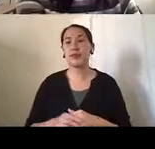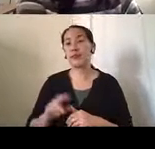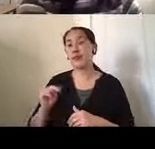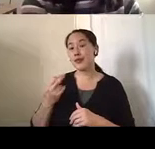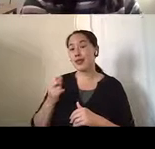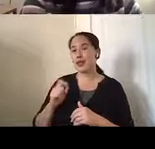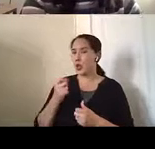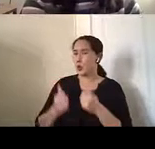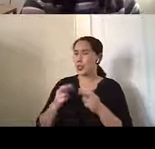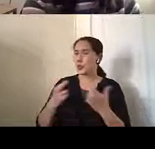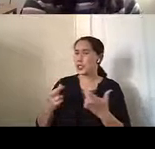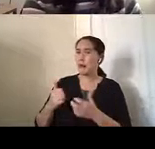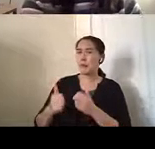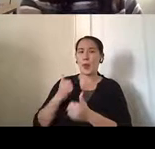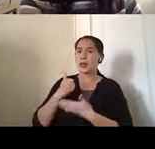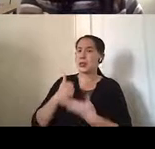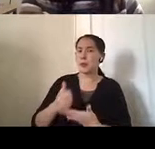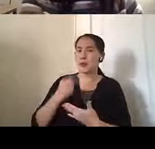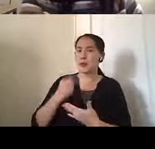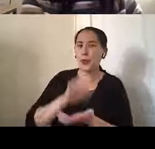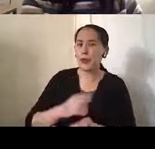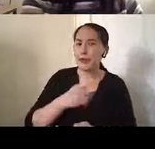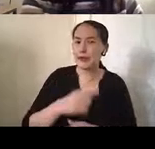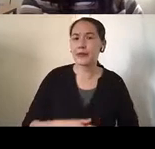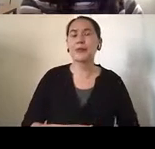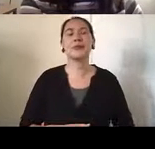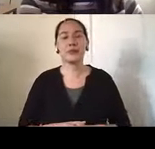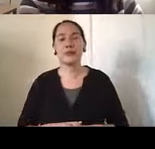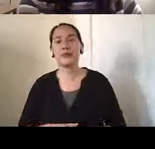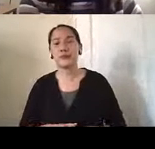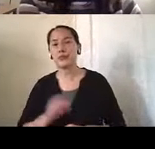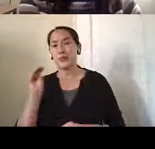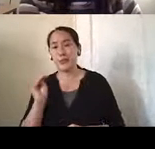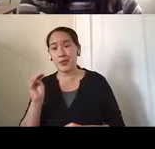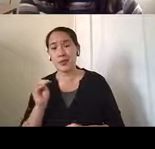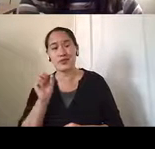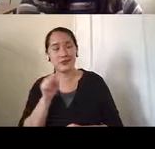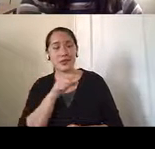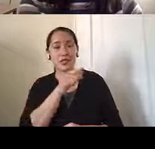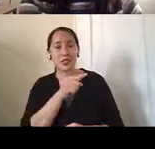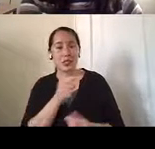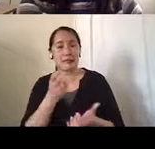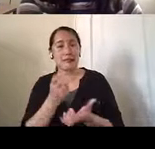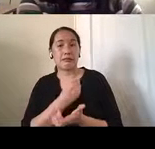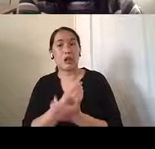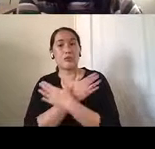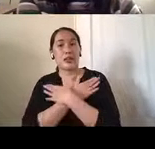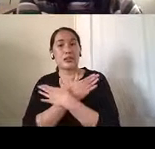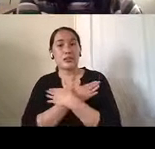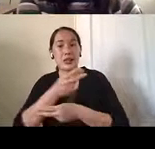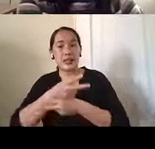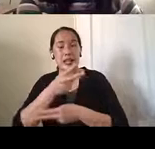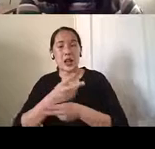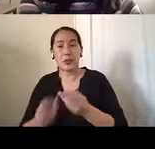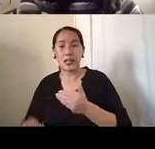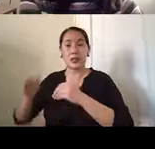would have maybe helped her more? Yeah. So she really maximized her respite care by increasing the hours of in-home